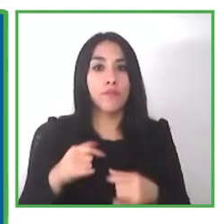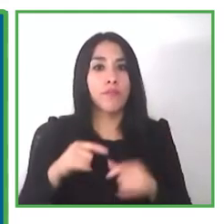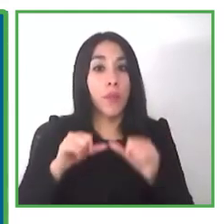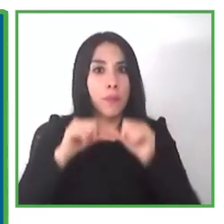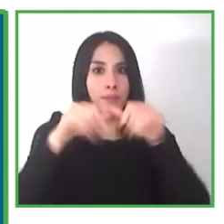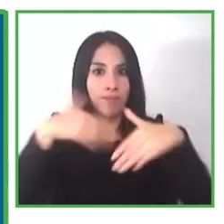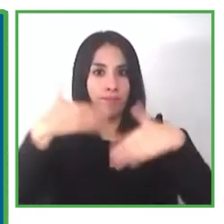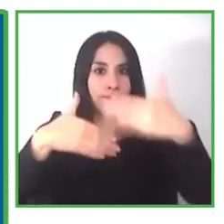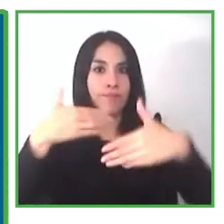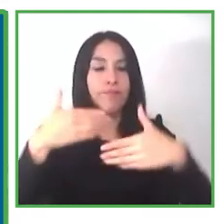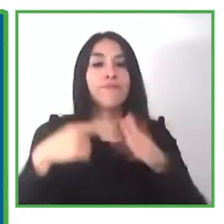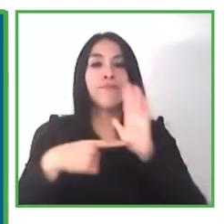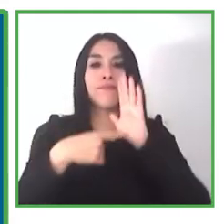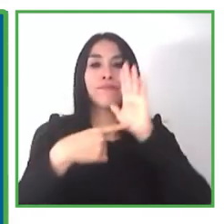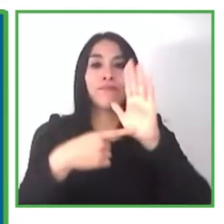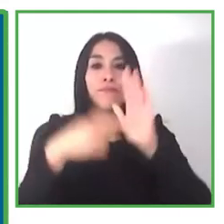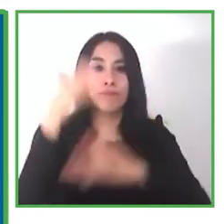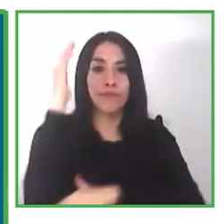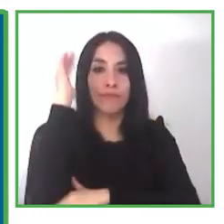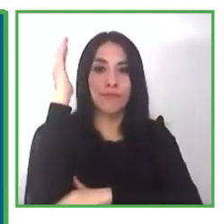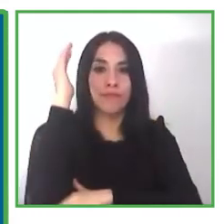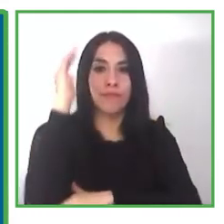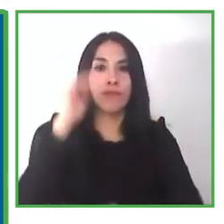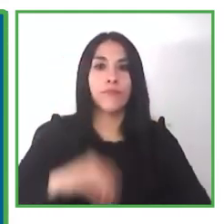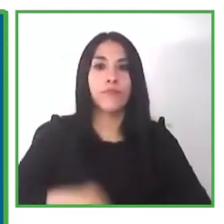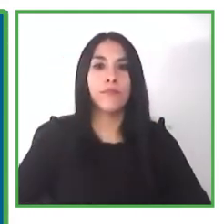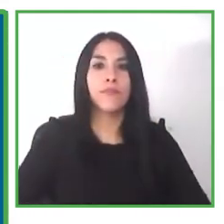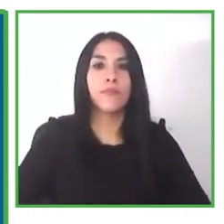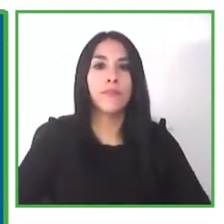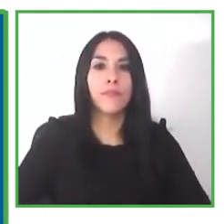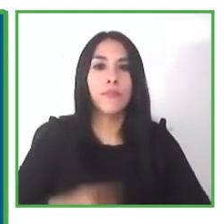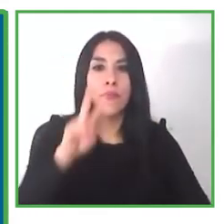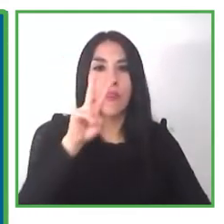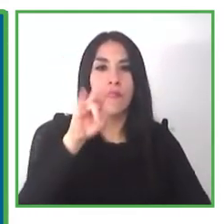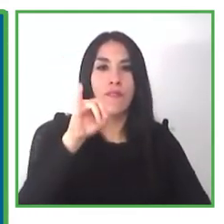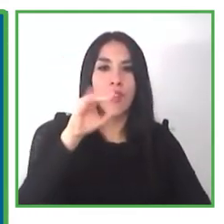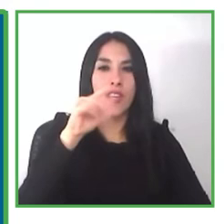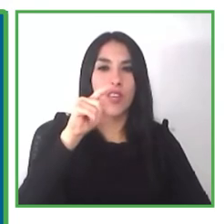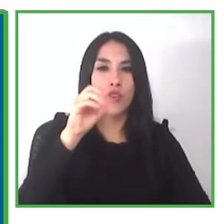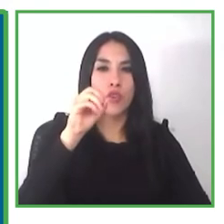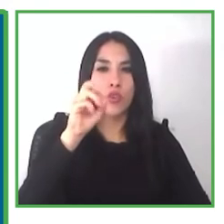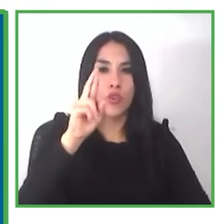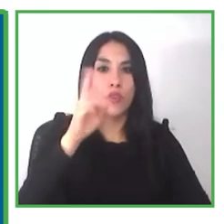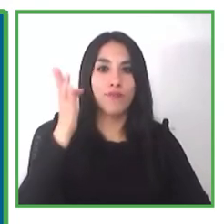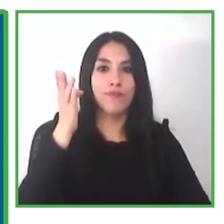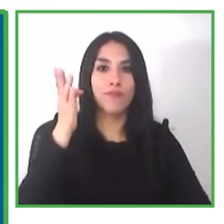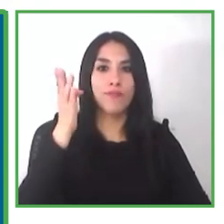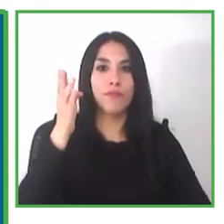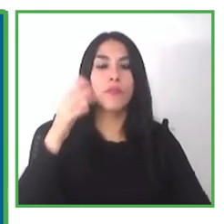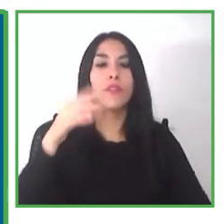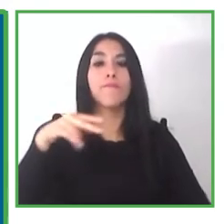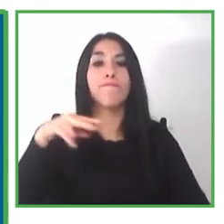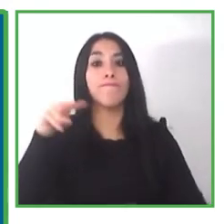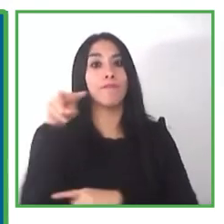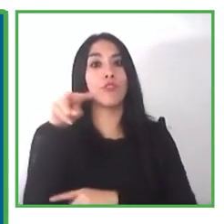martinez with the joe clementes institute in brazil he's a supervisor of the service of inclusion and